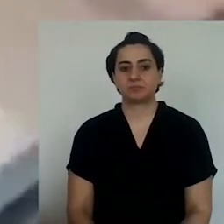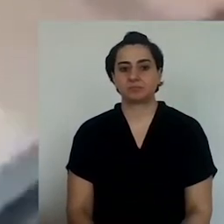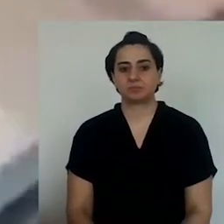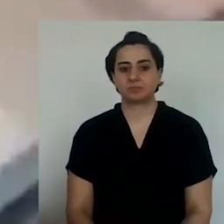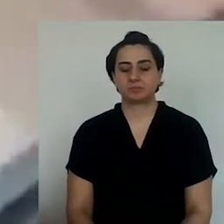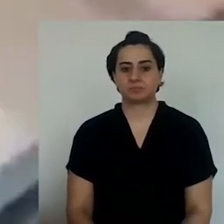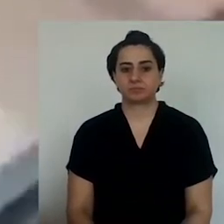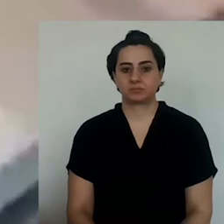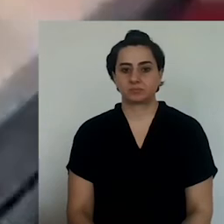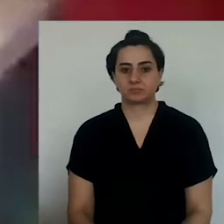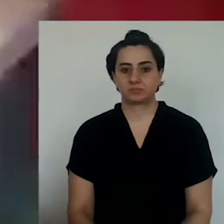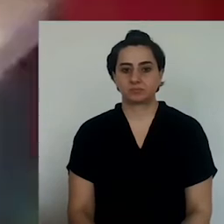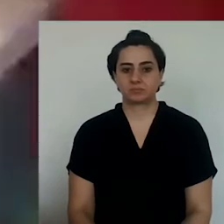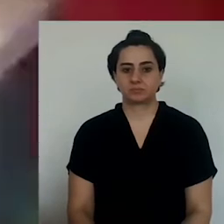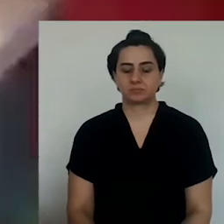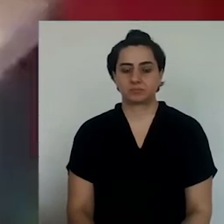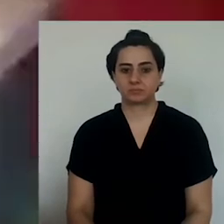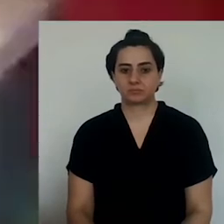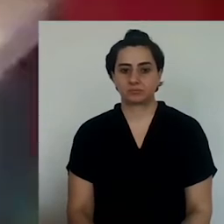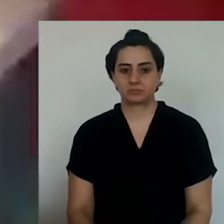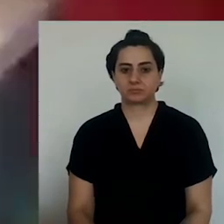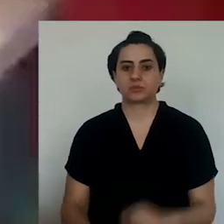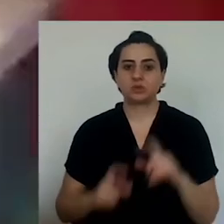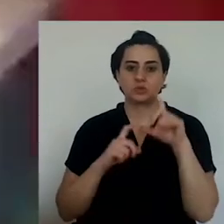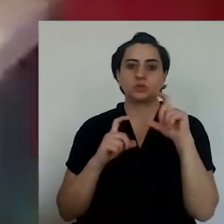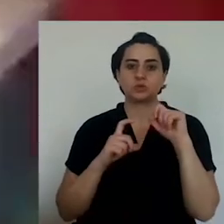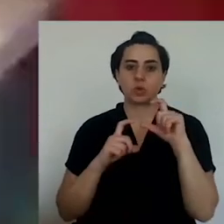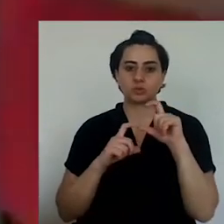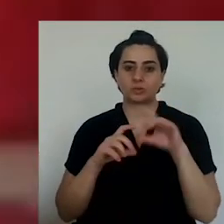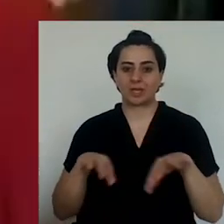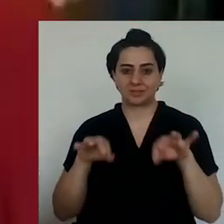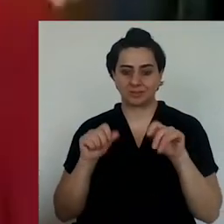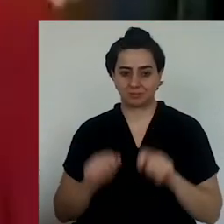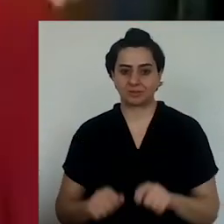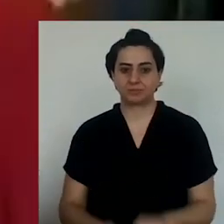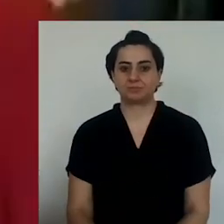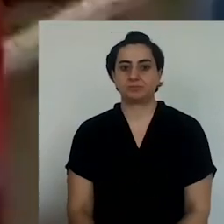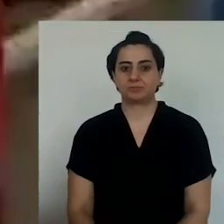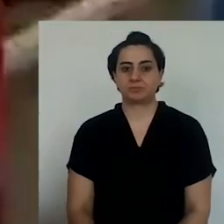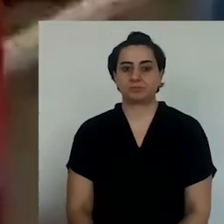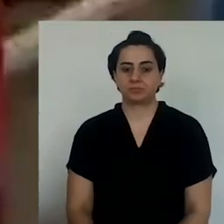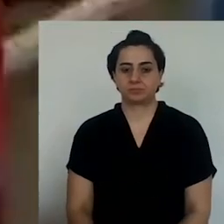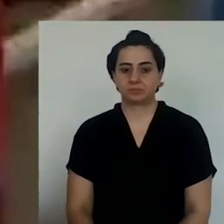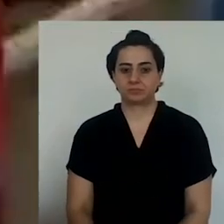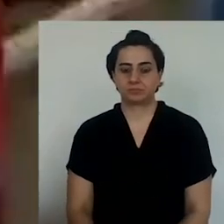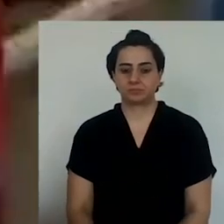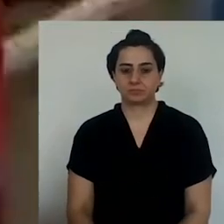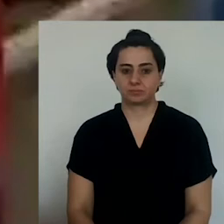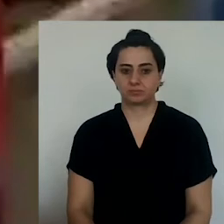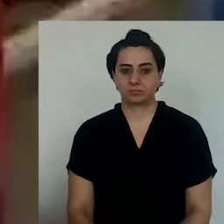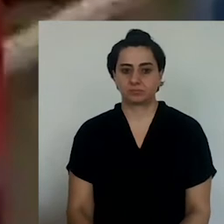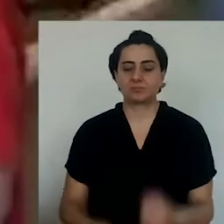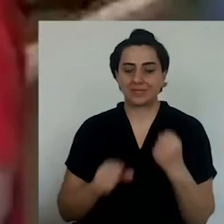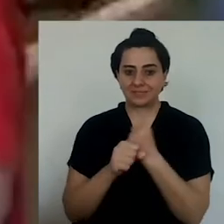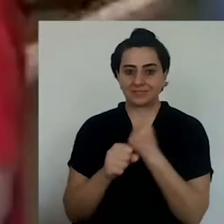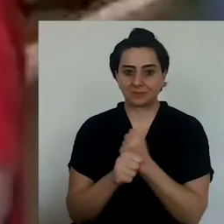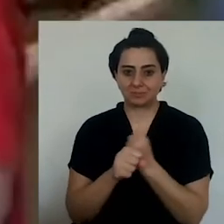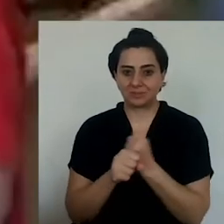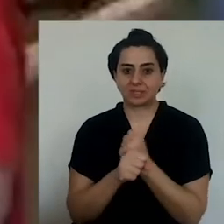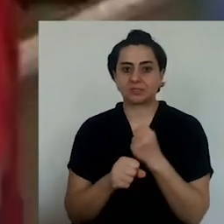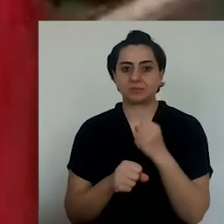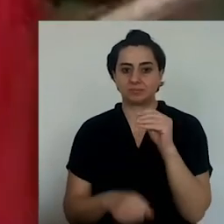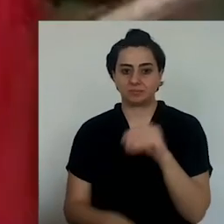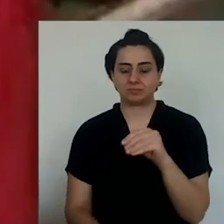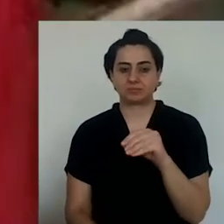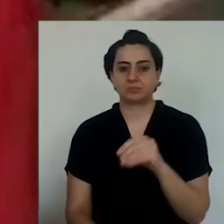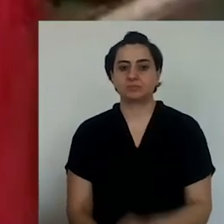Well, this is just potato, boiled potato. And we have salt and pepper